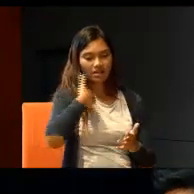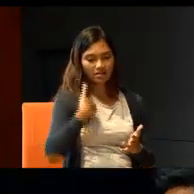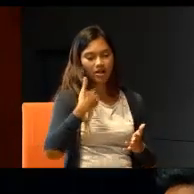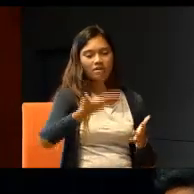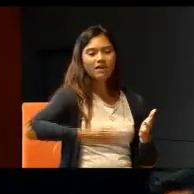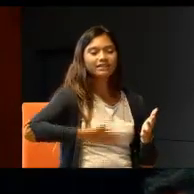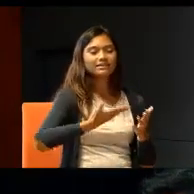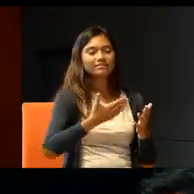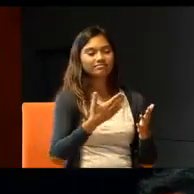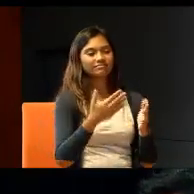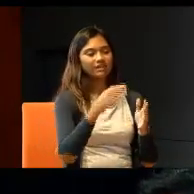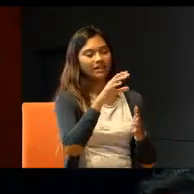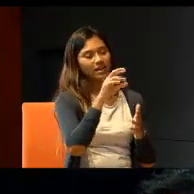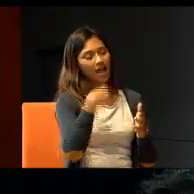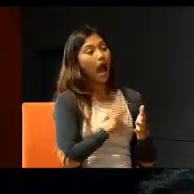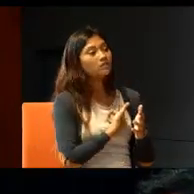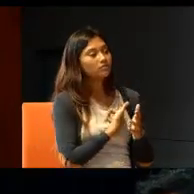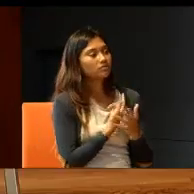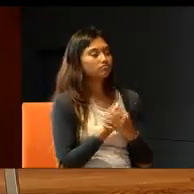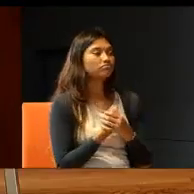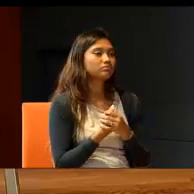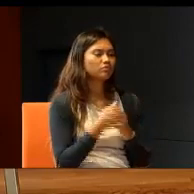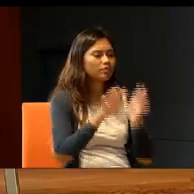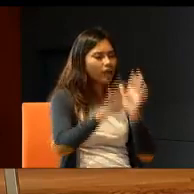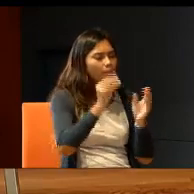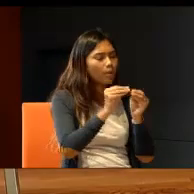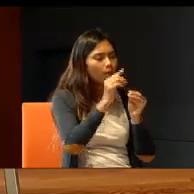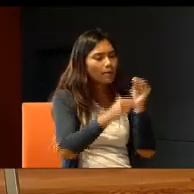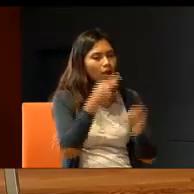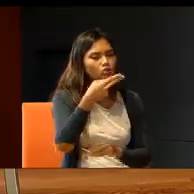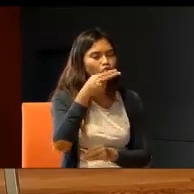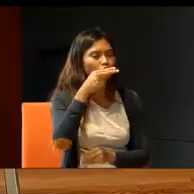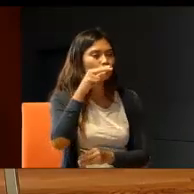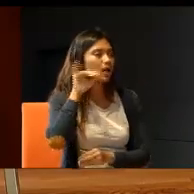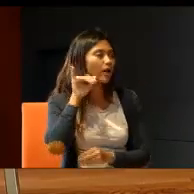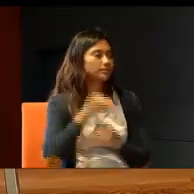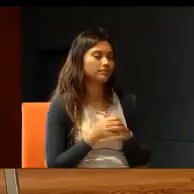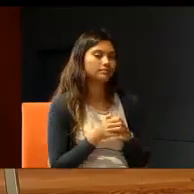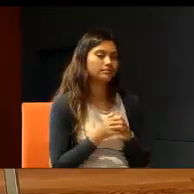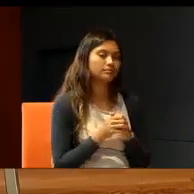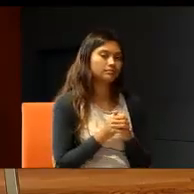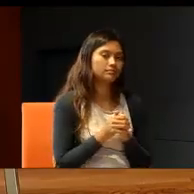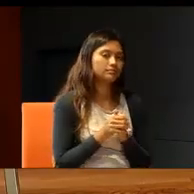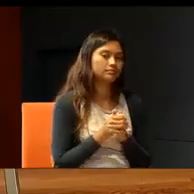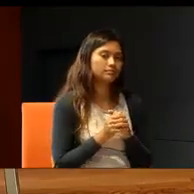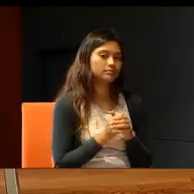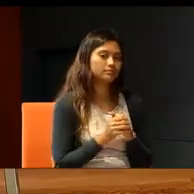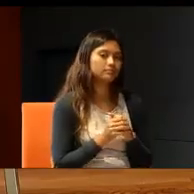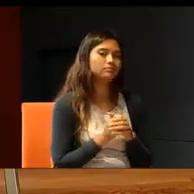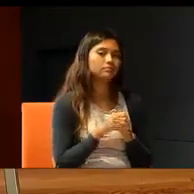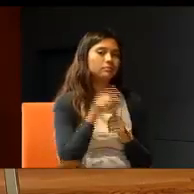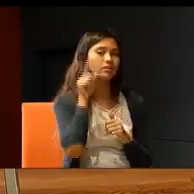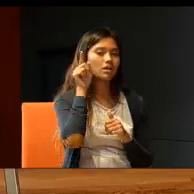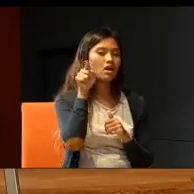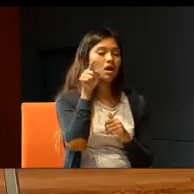HIP students. Anyway, Chin Heng, I remember was paid, an honours degree salary, by